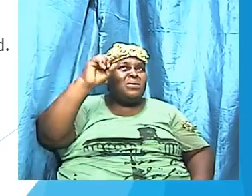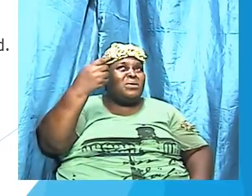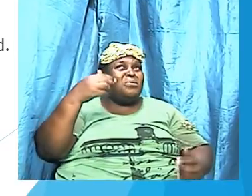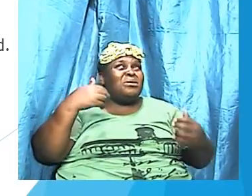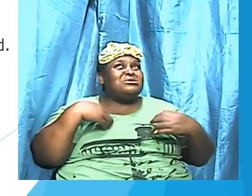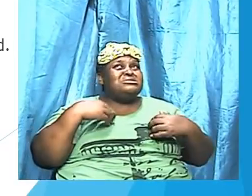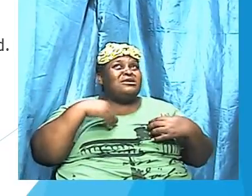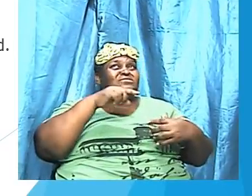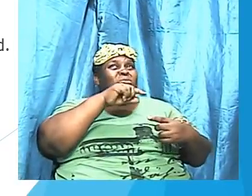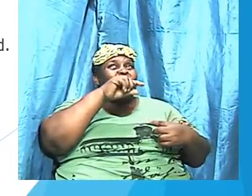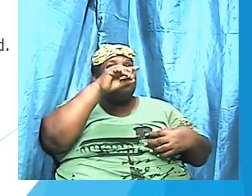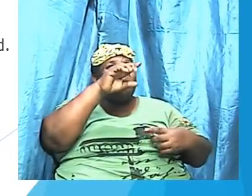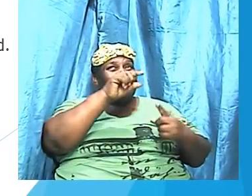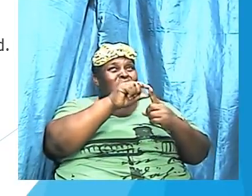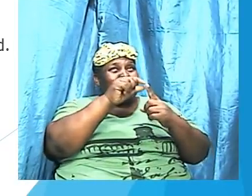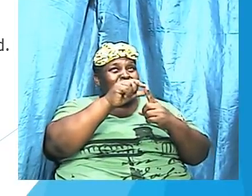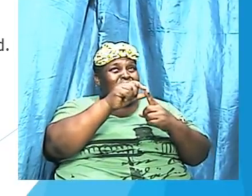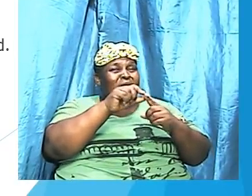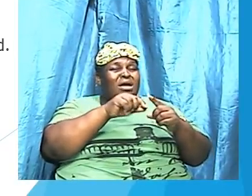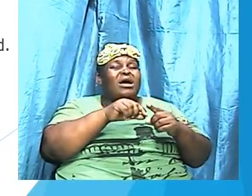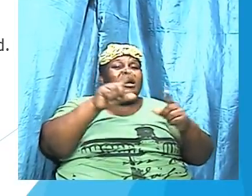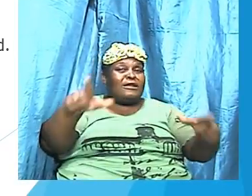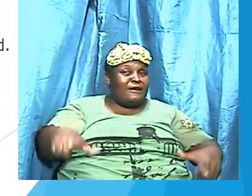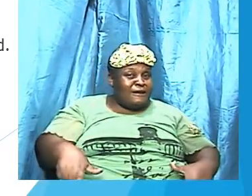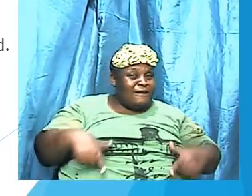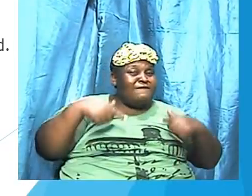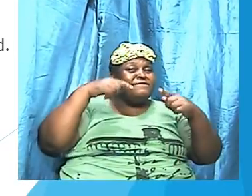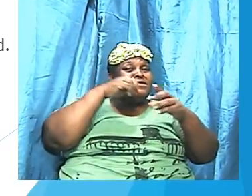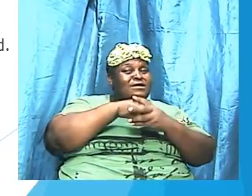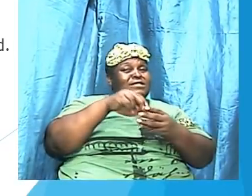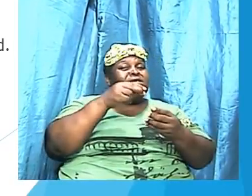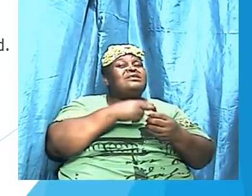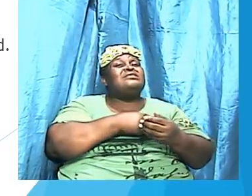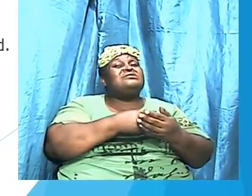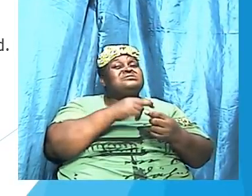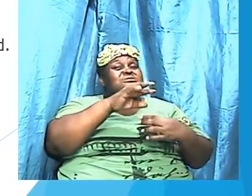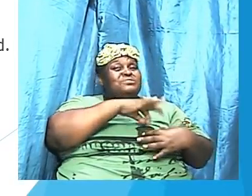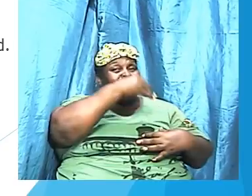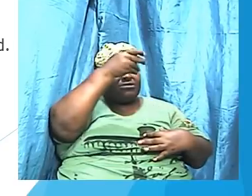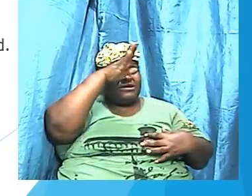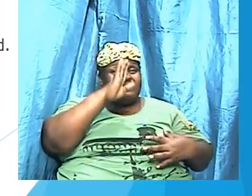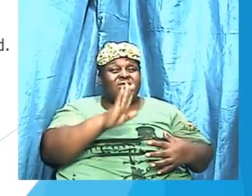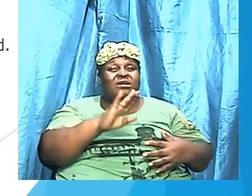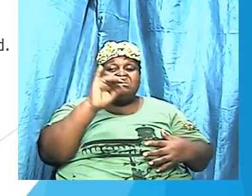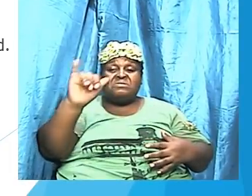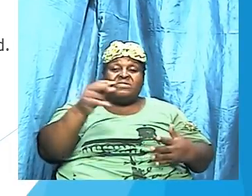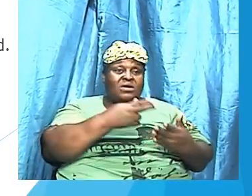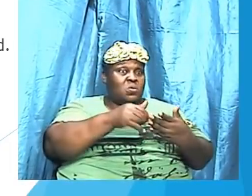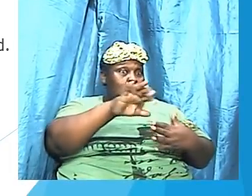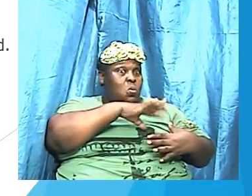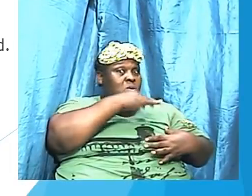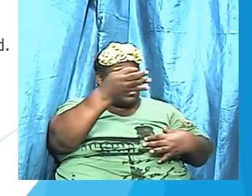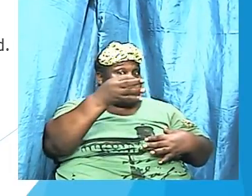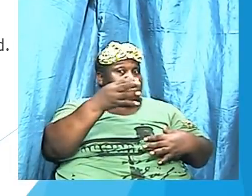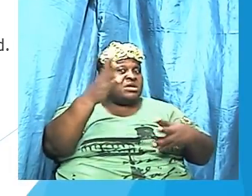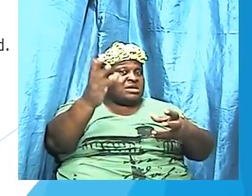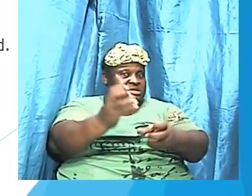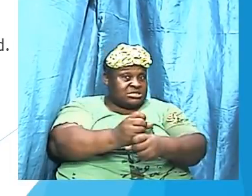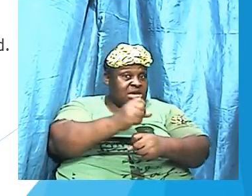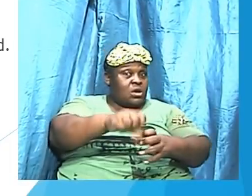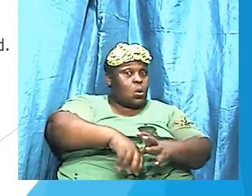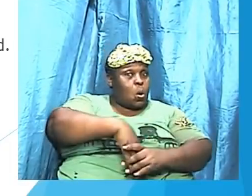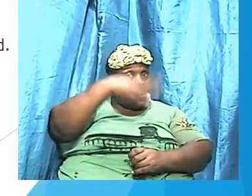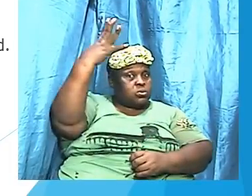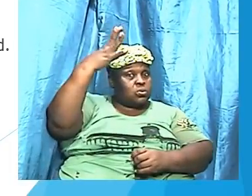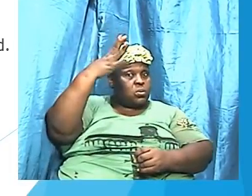in the spirit, that Holy Ghost is going to, from time to time, take from what is inside of us. And